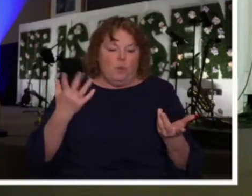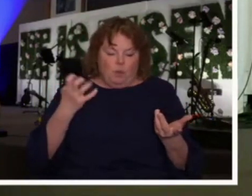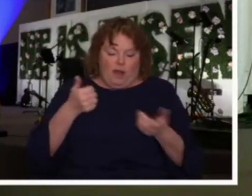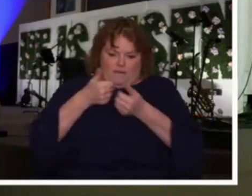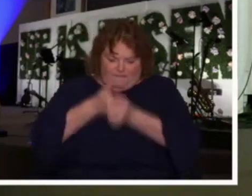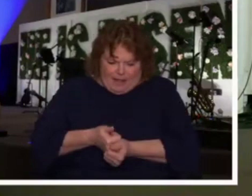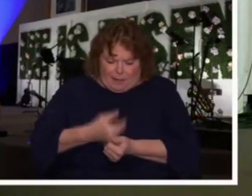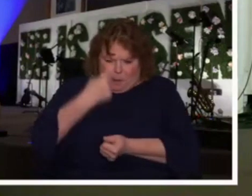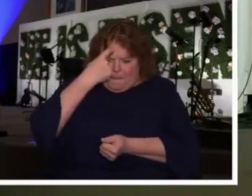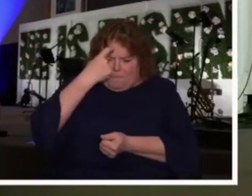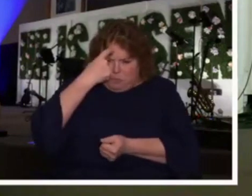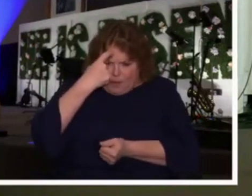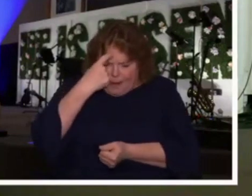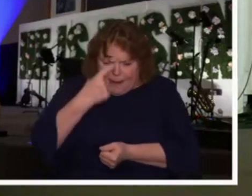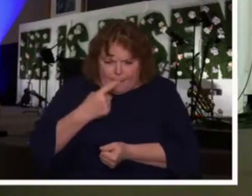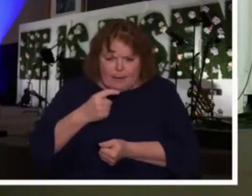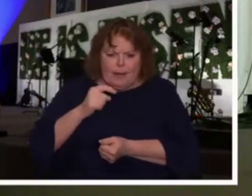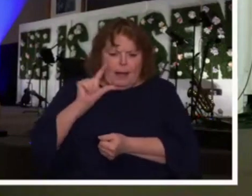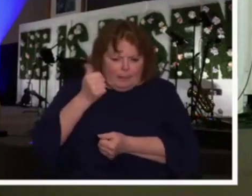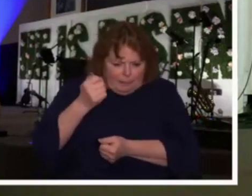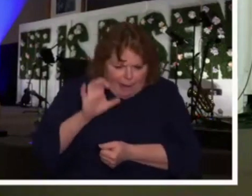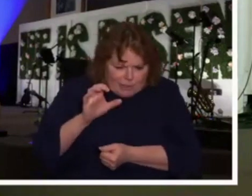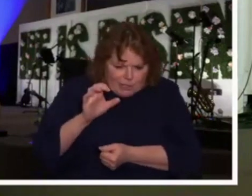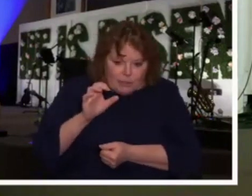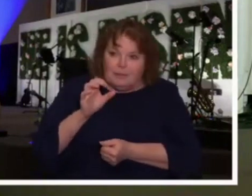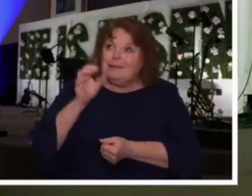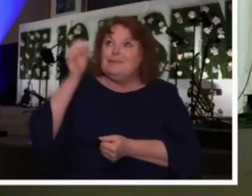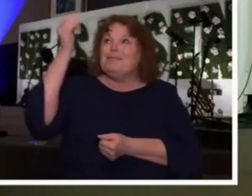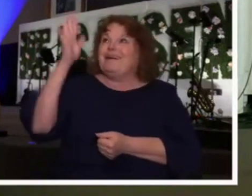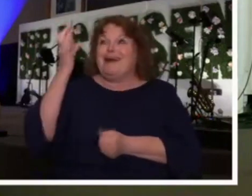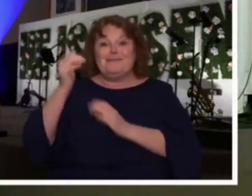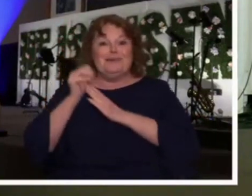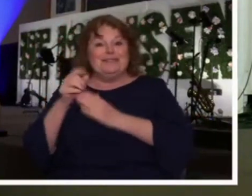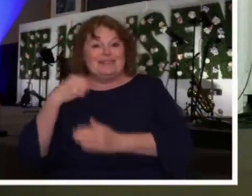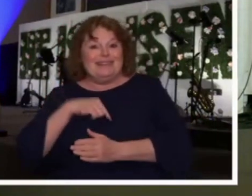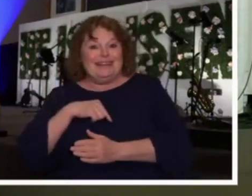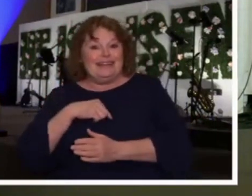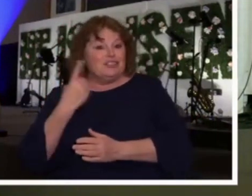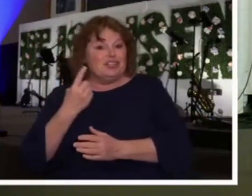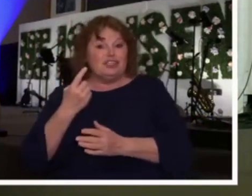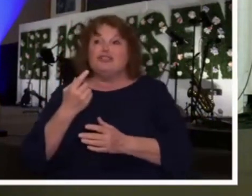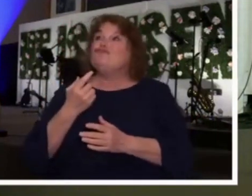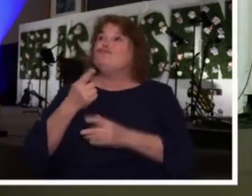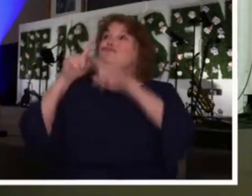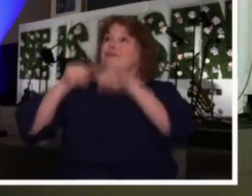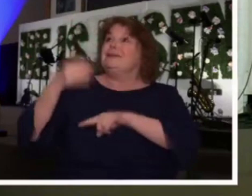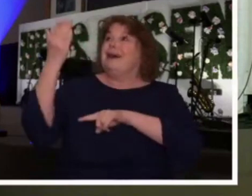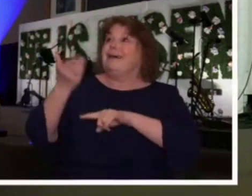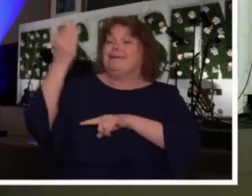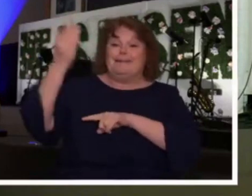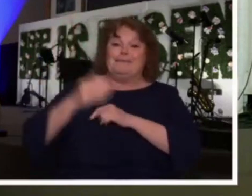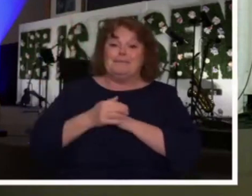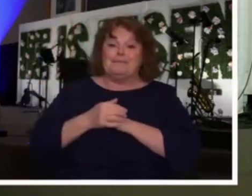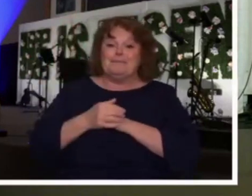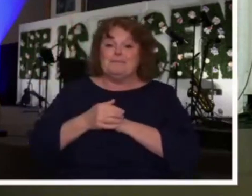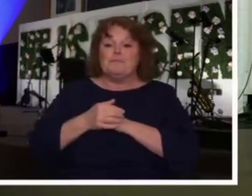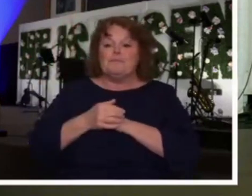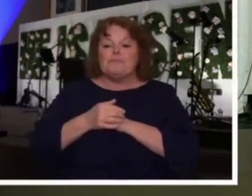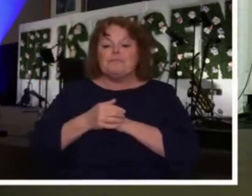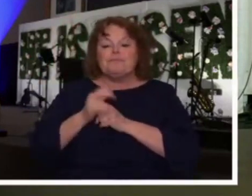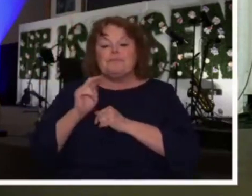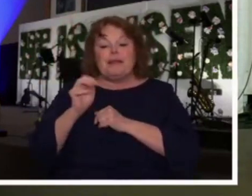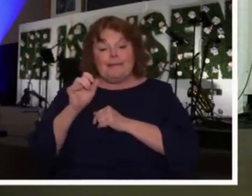our dignity versus the way that God wants to lead us in obedience. Naaman, as many of you know, the Scripture was